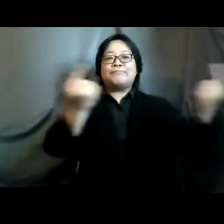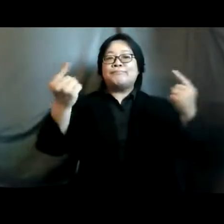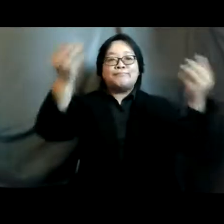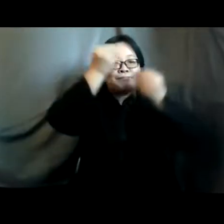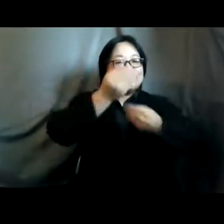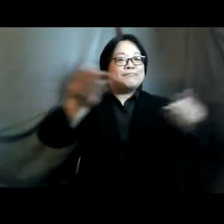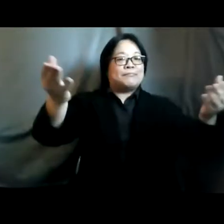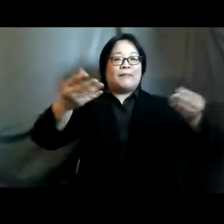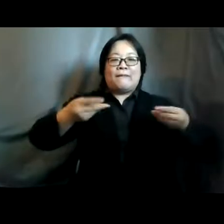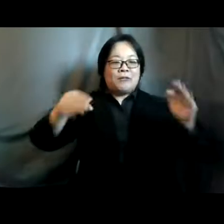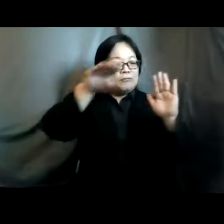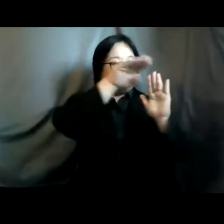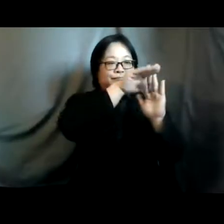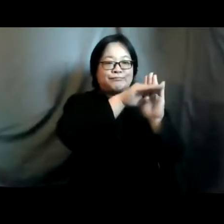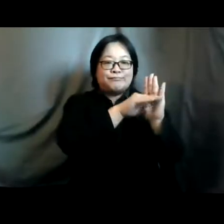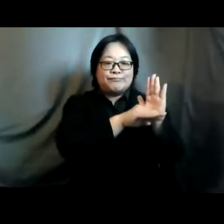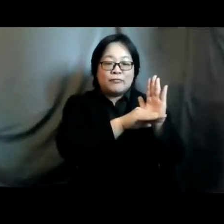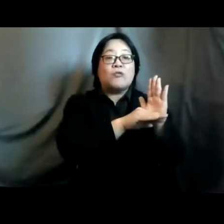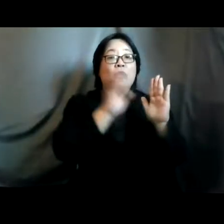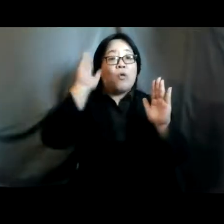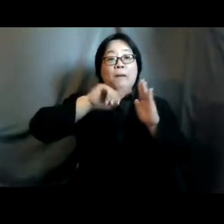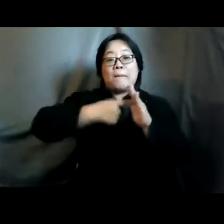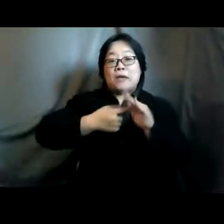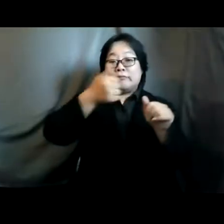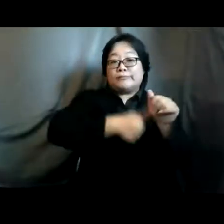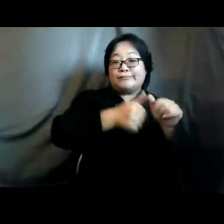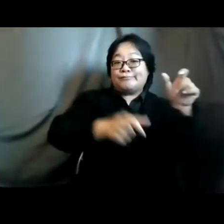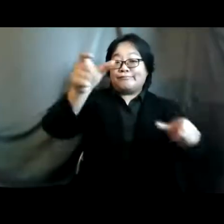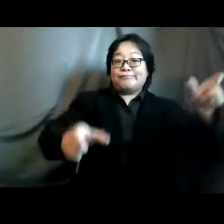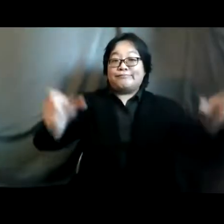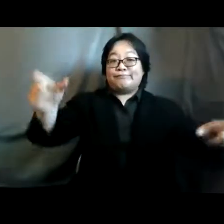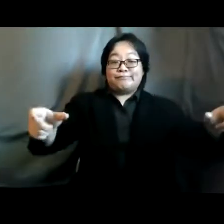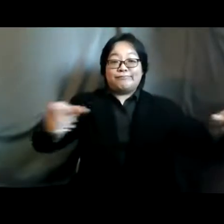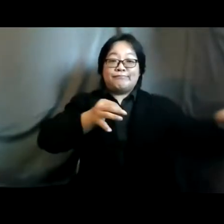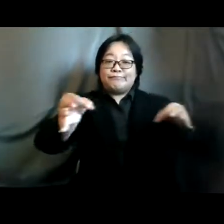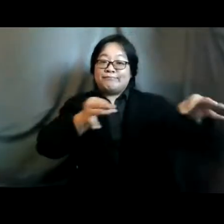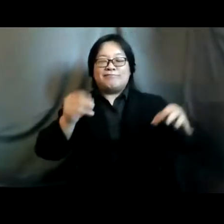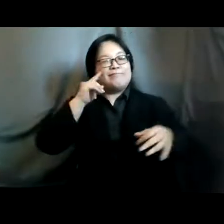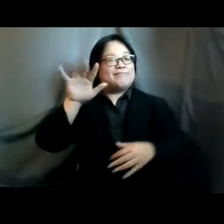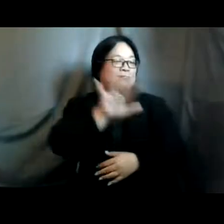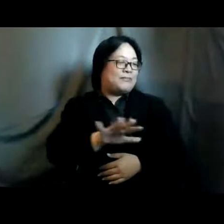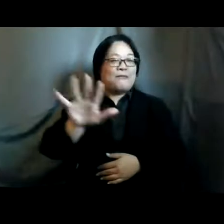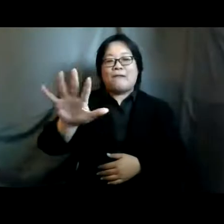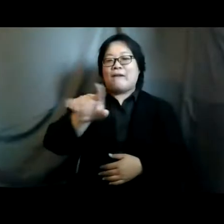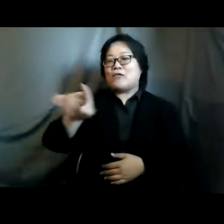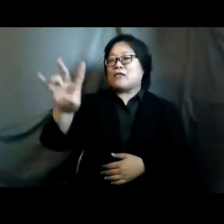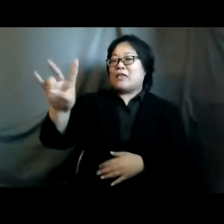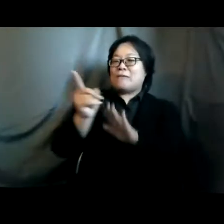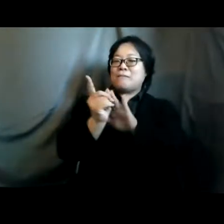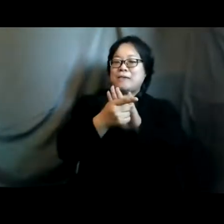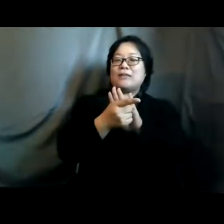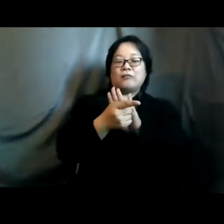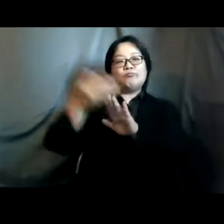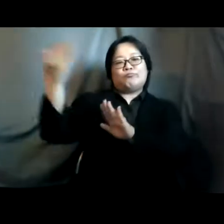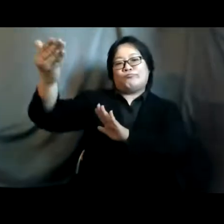the flow and the structure moving forth we will begin with each of us speakers taking the floor for around five to seven minutes to present their